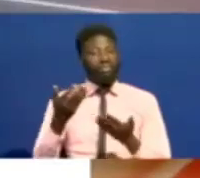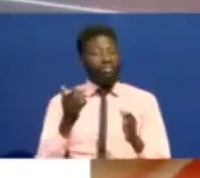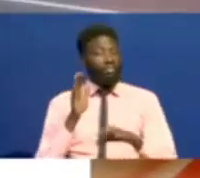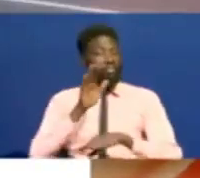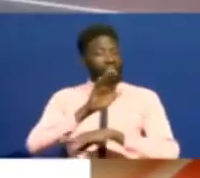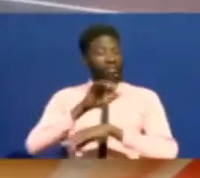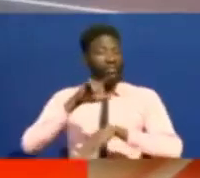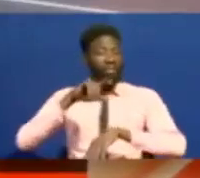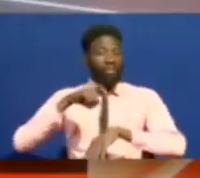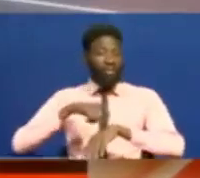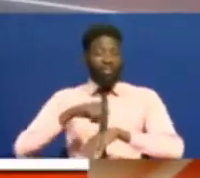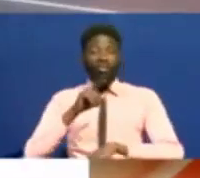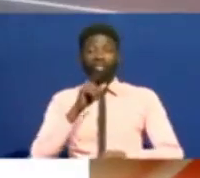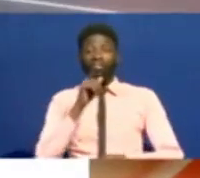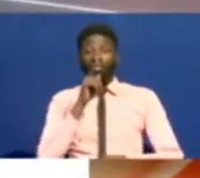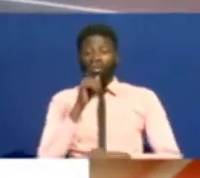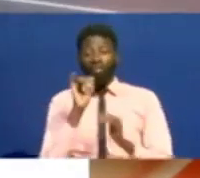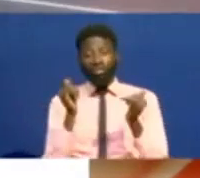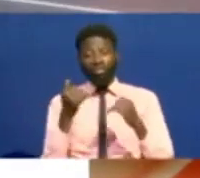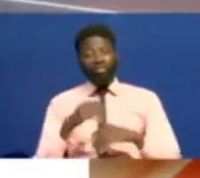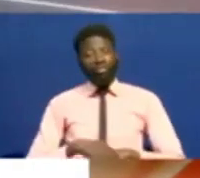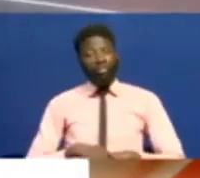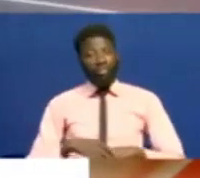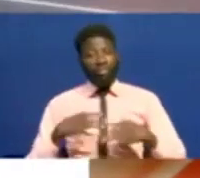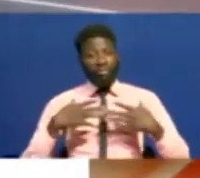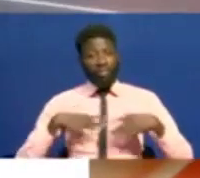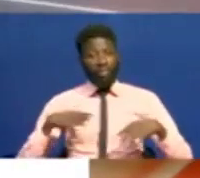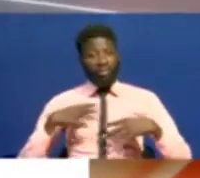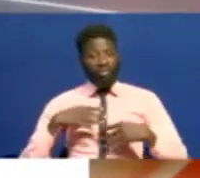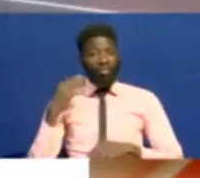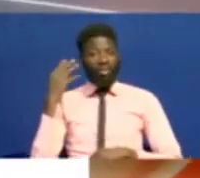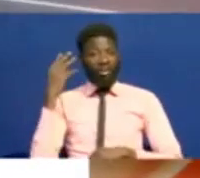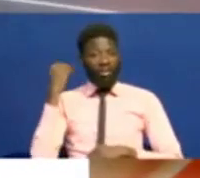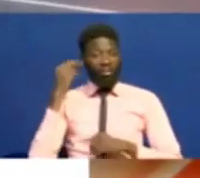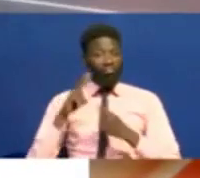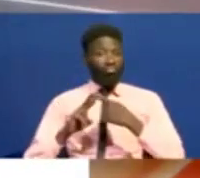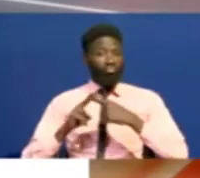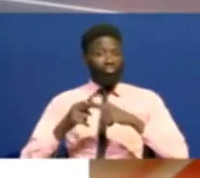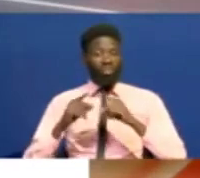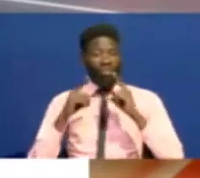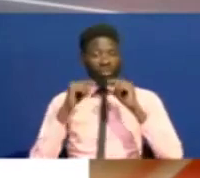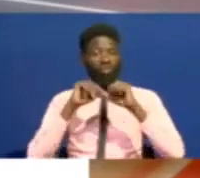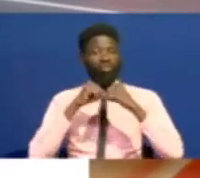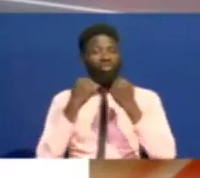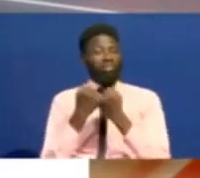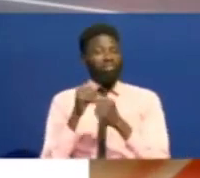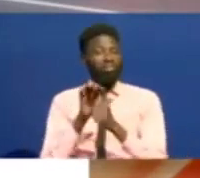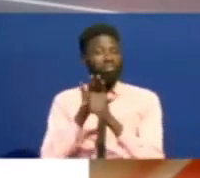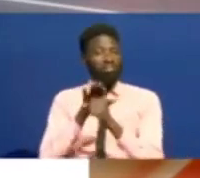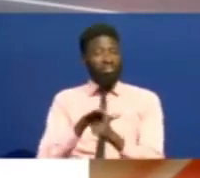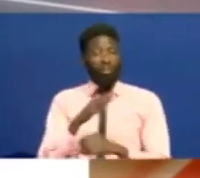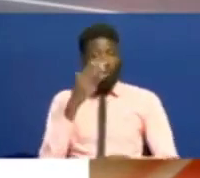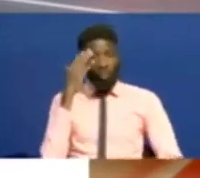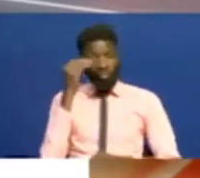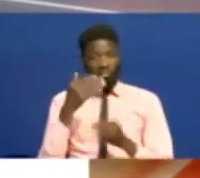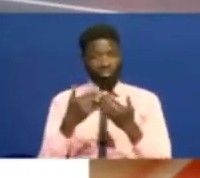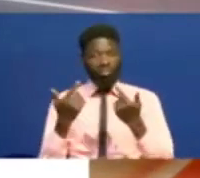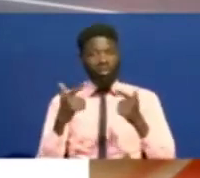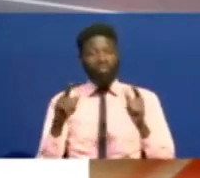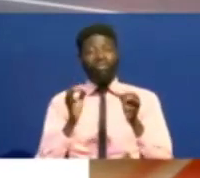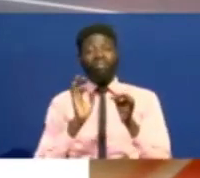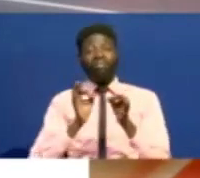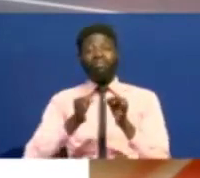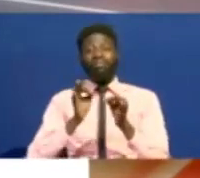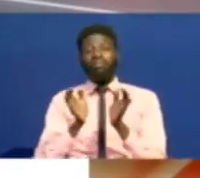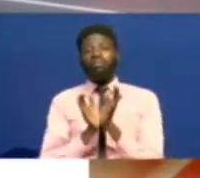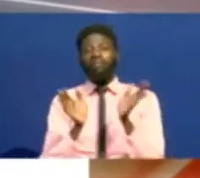People with hearing impairment are decrying their isolation in the society due to lack of sign language interpreters in public